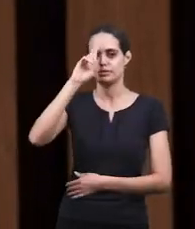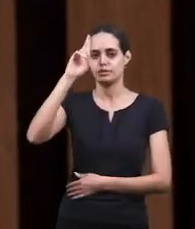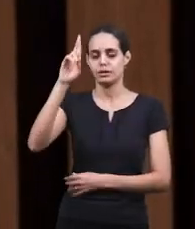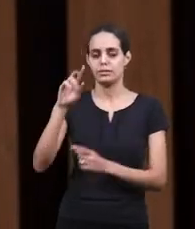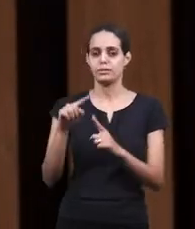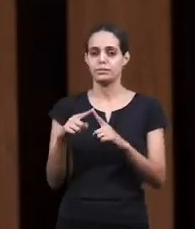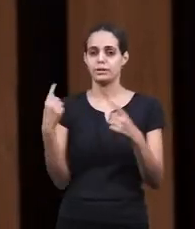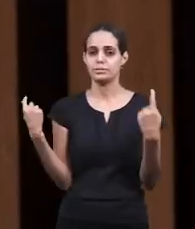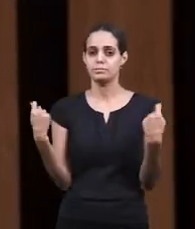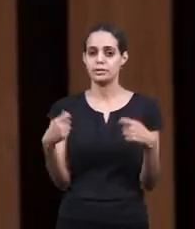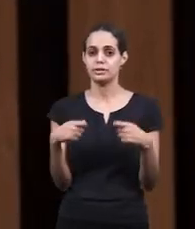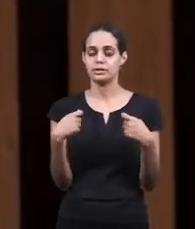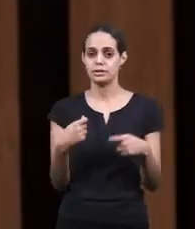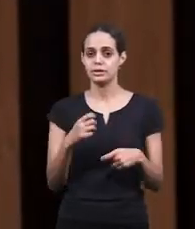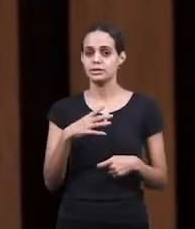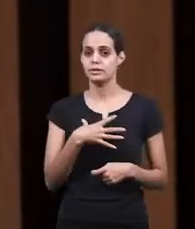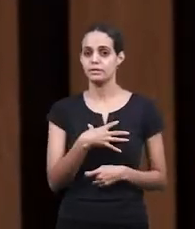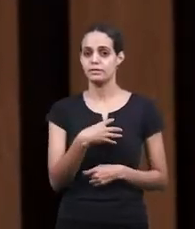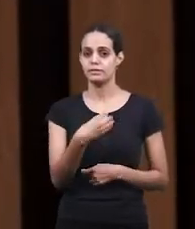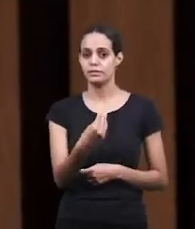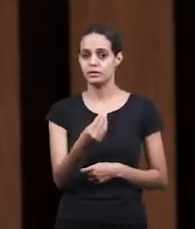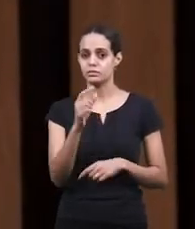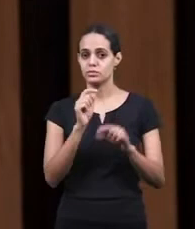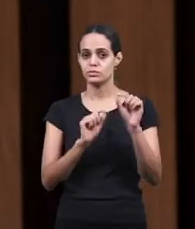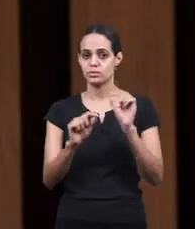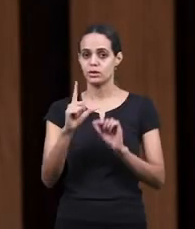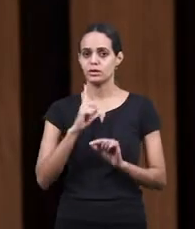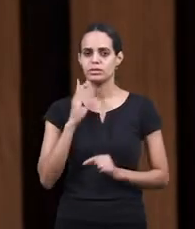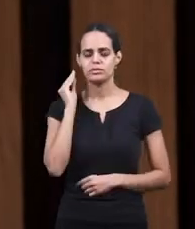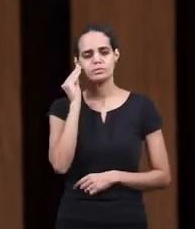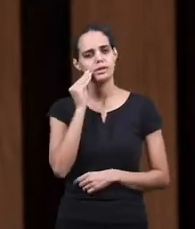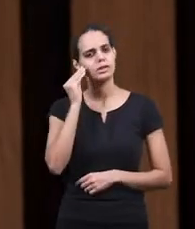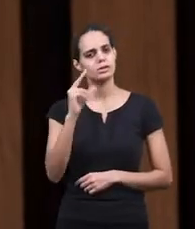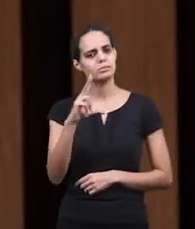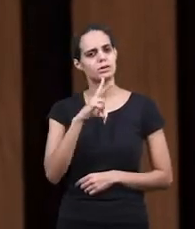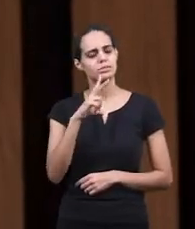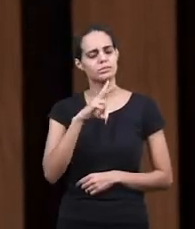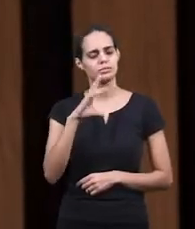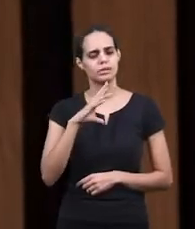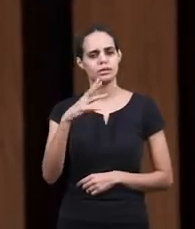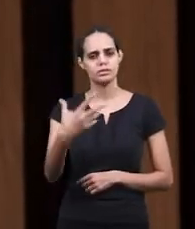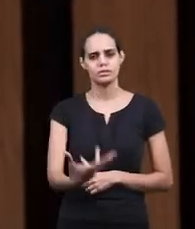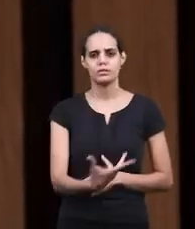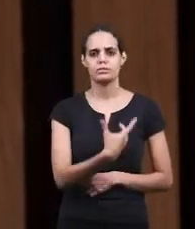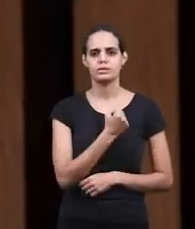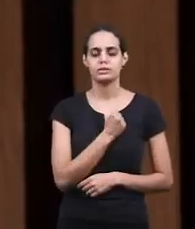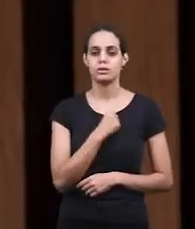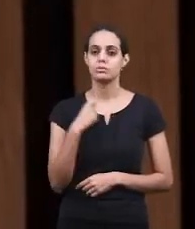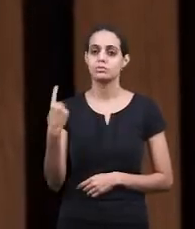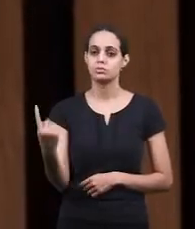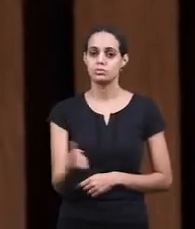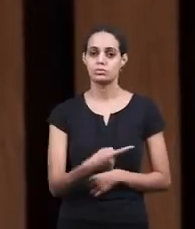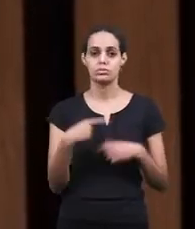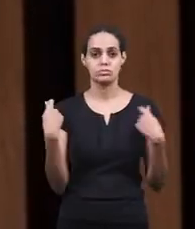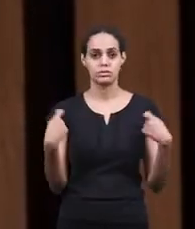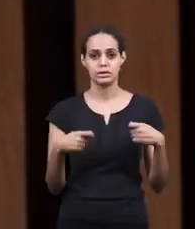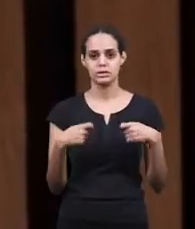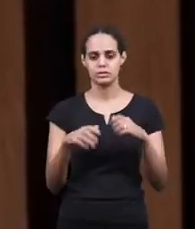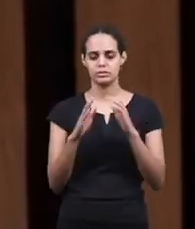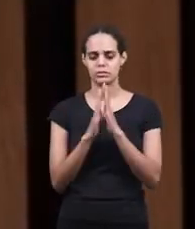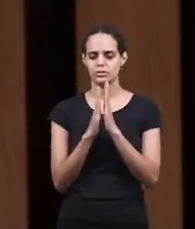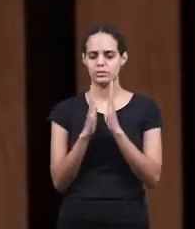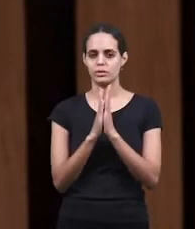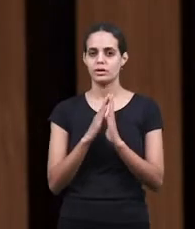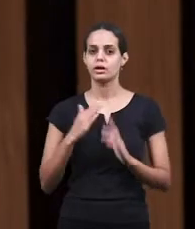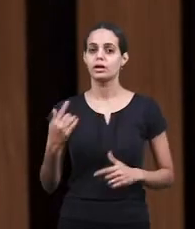but it's necessary that our children have an experience a personal experience of salvation we must pray so that our